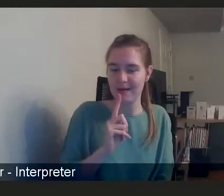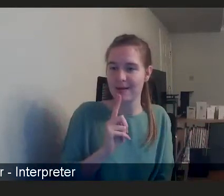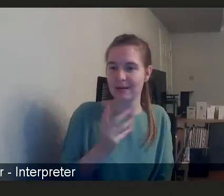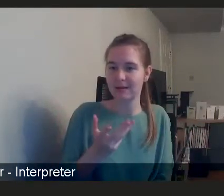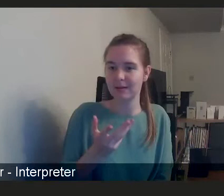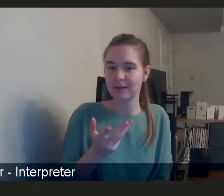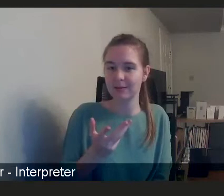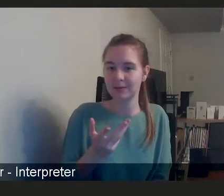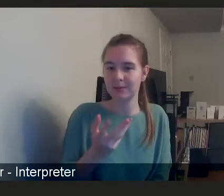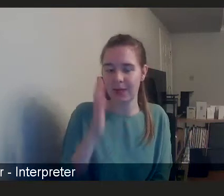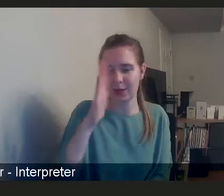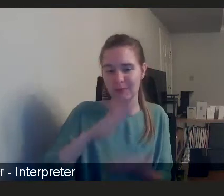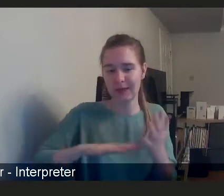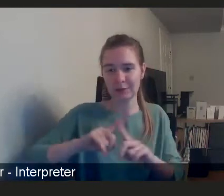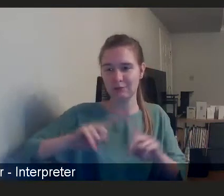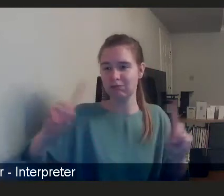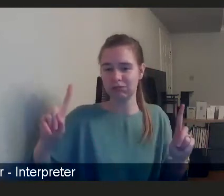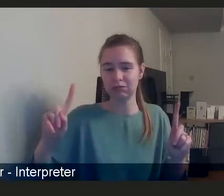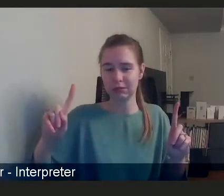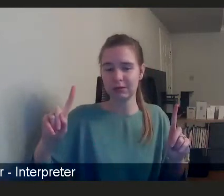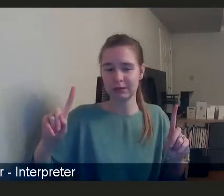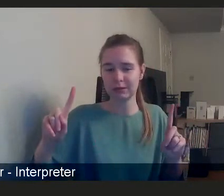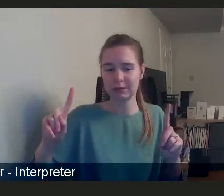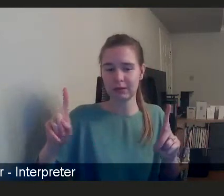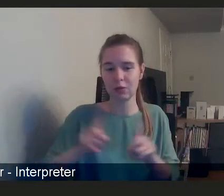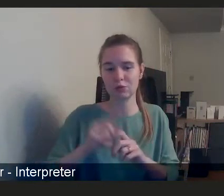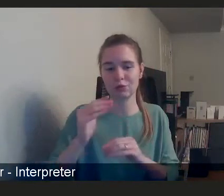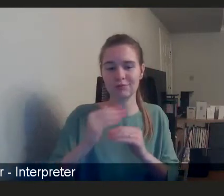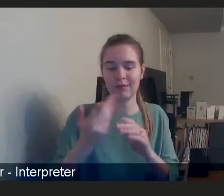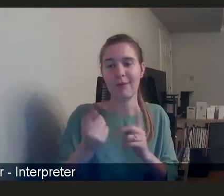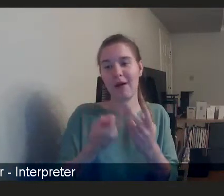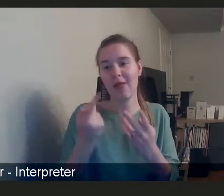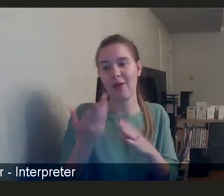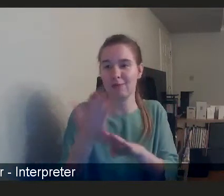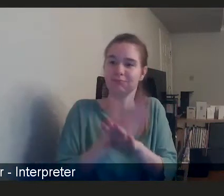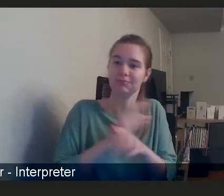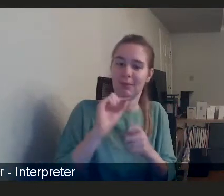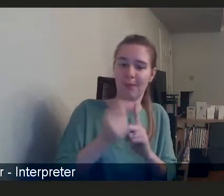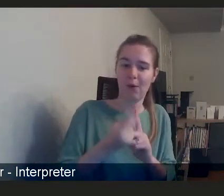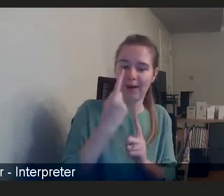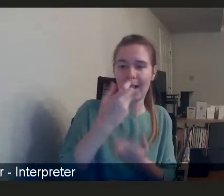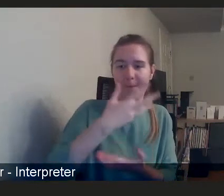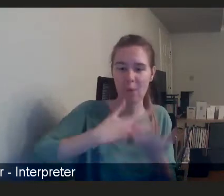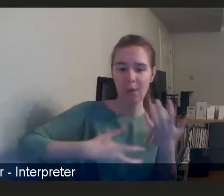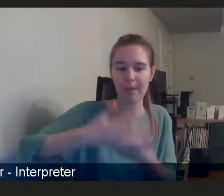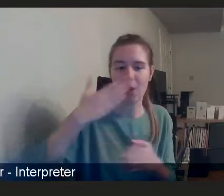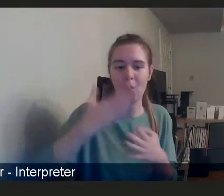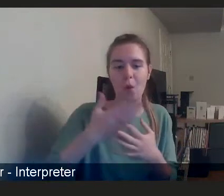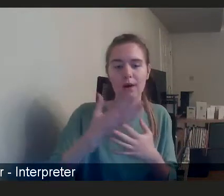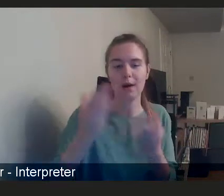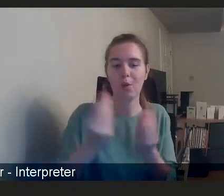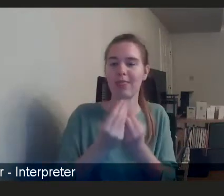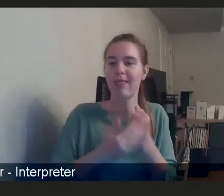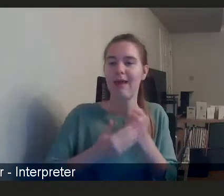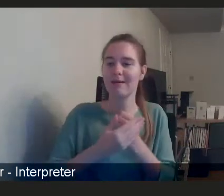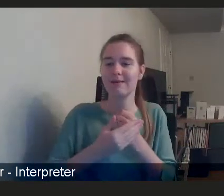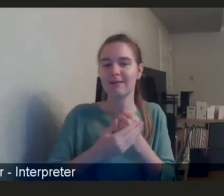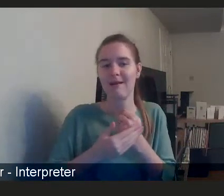And again, that's built on an earlier point that I made, that it's so complex working within ethnic minority